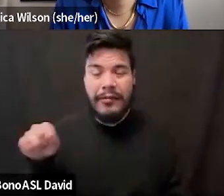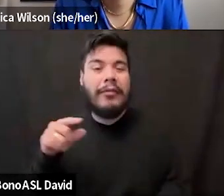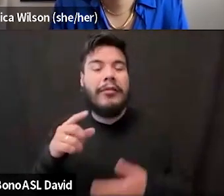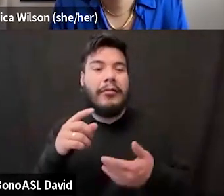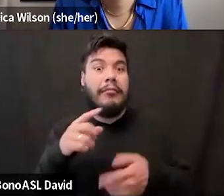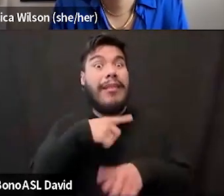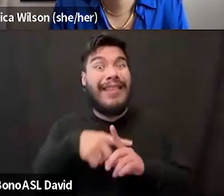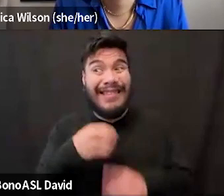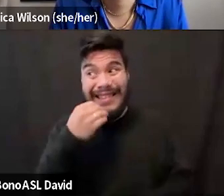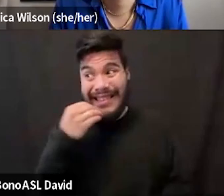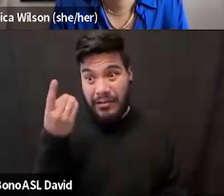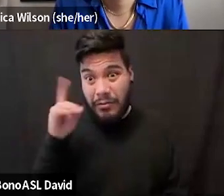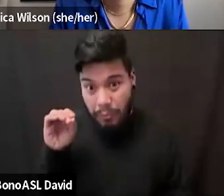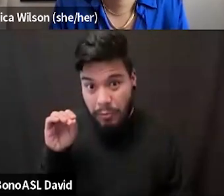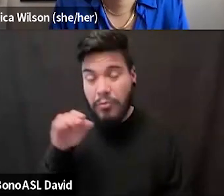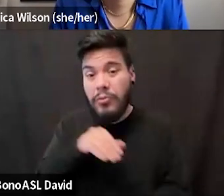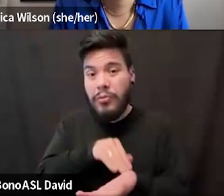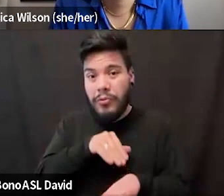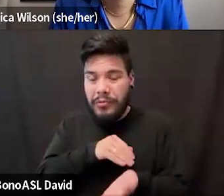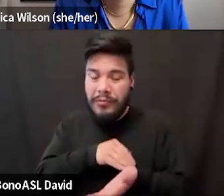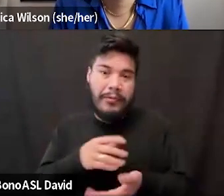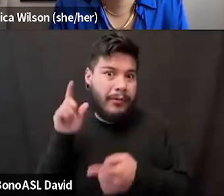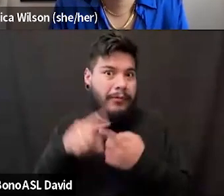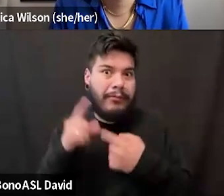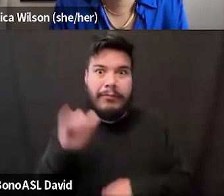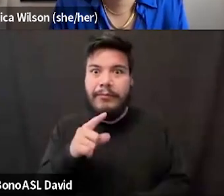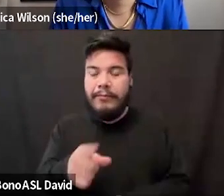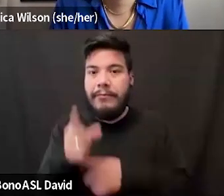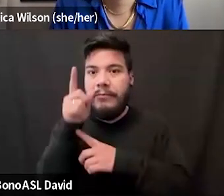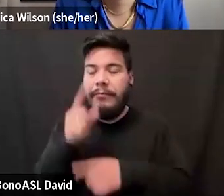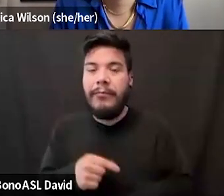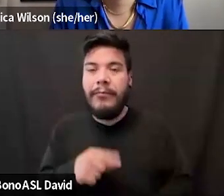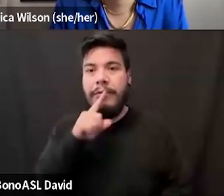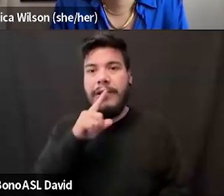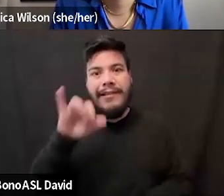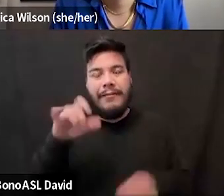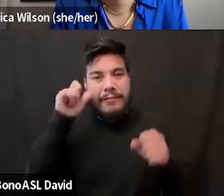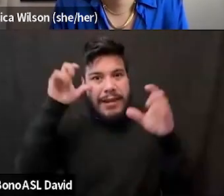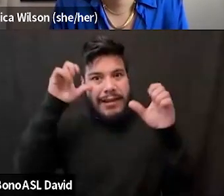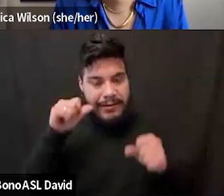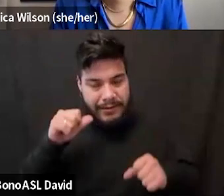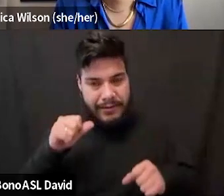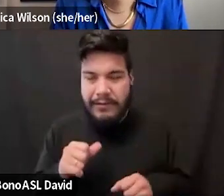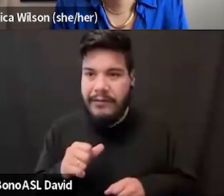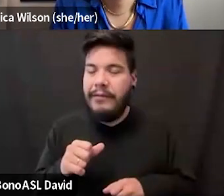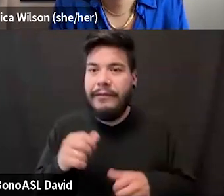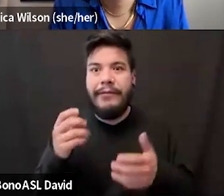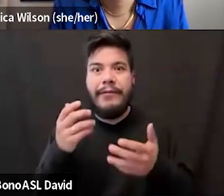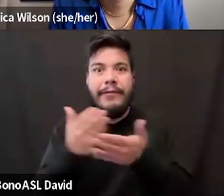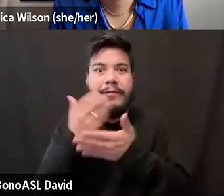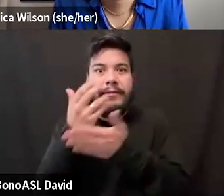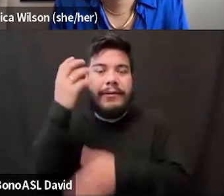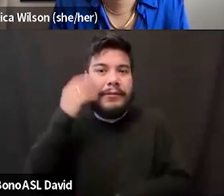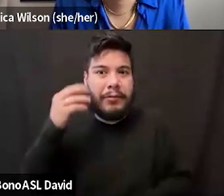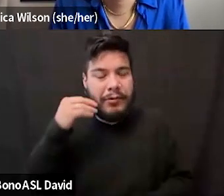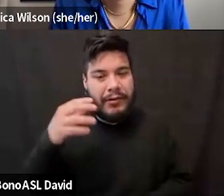disorder dietitian since then. So that has been an amazing development and evolution